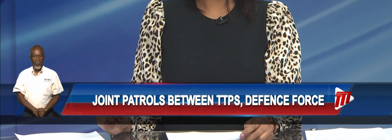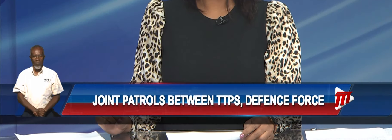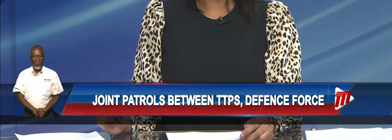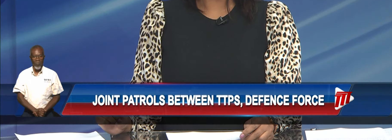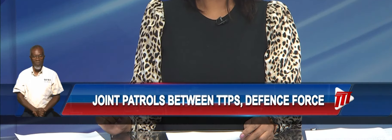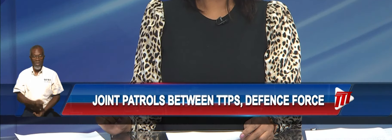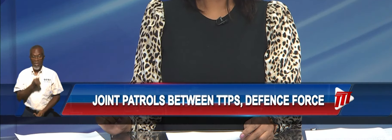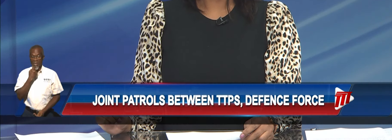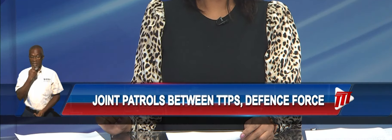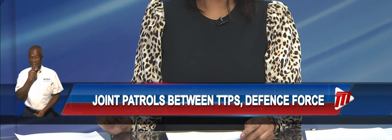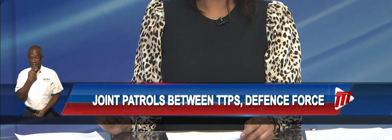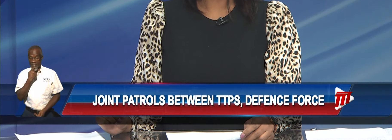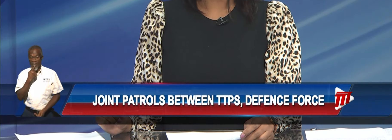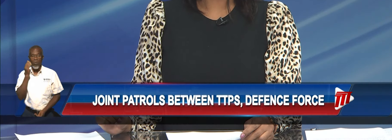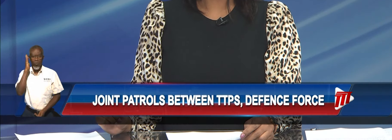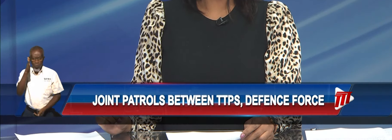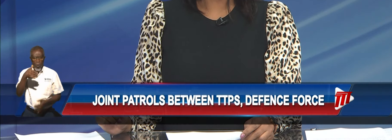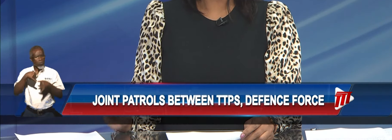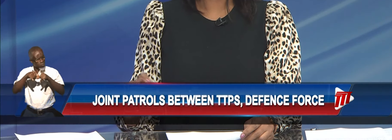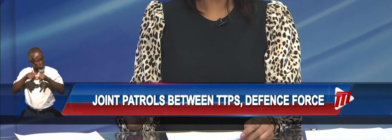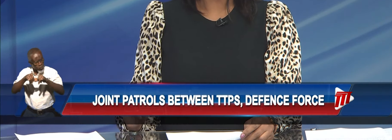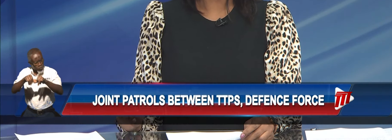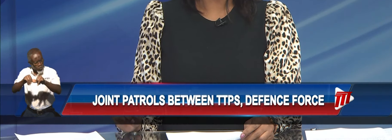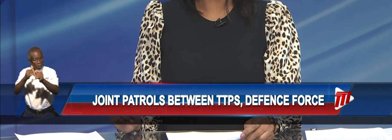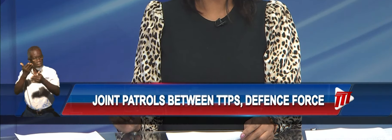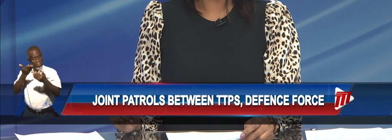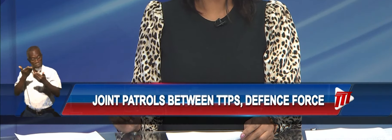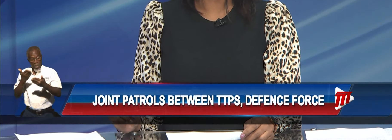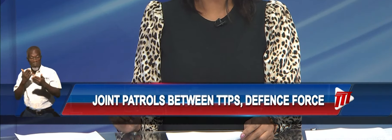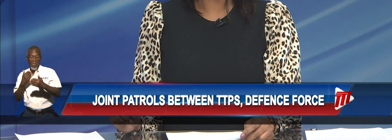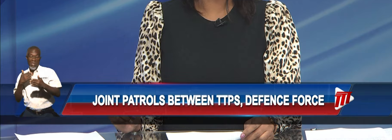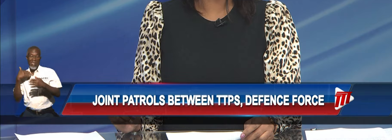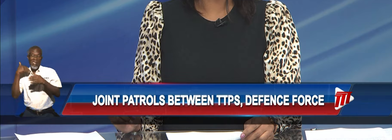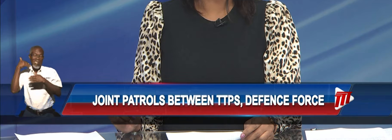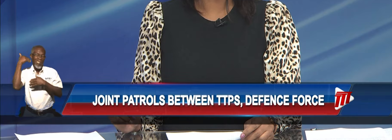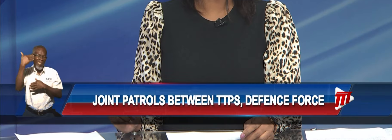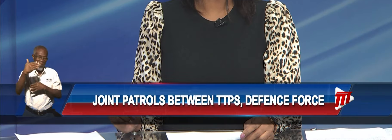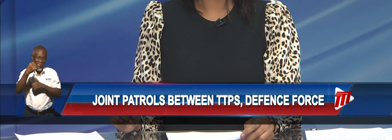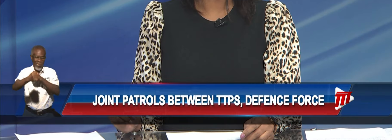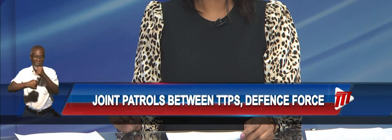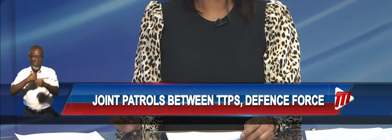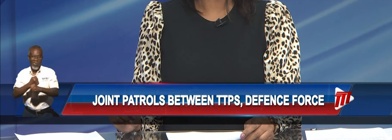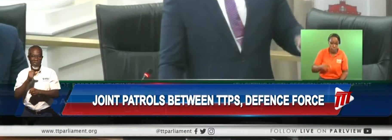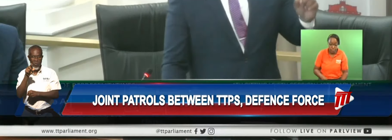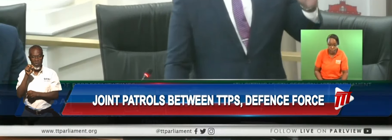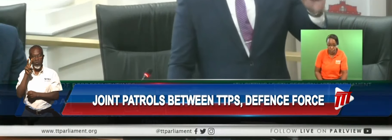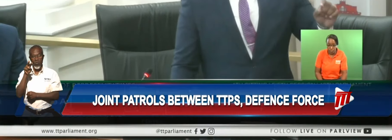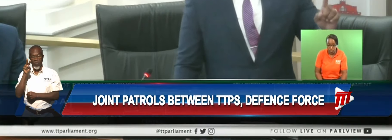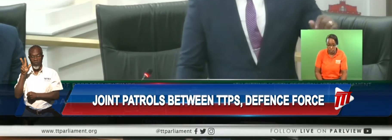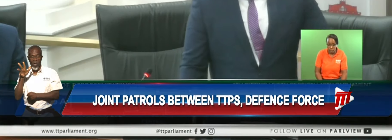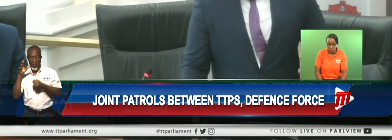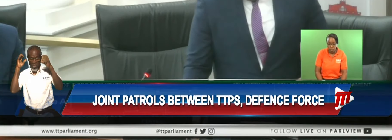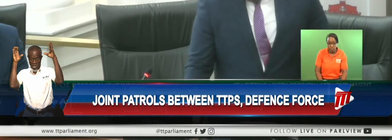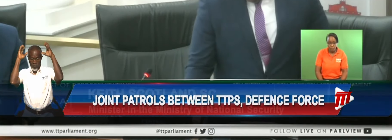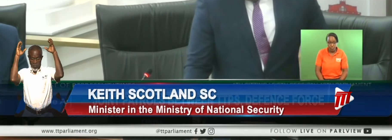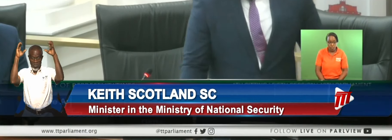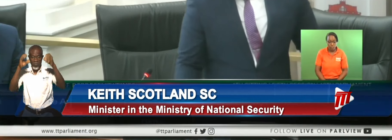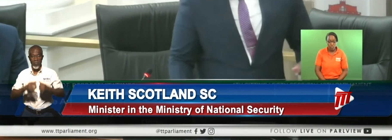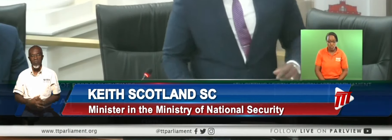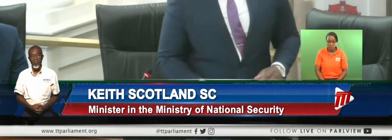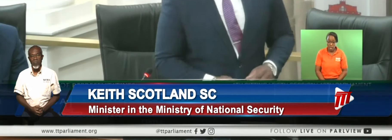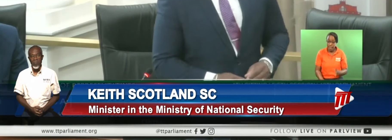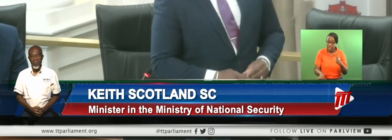And he said this will be in effect until at least Carnival 2025. And, Madam Speaker,